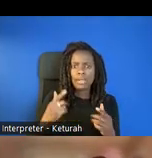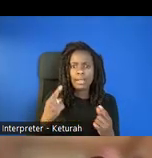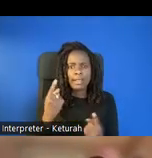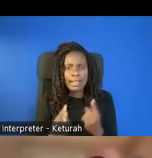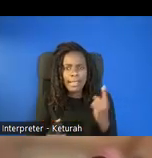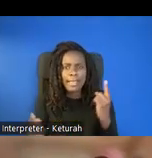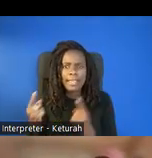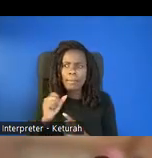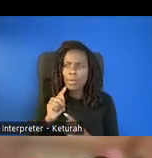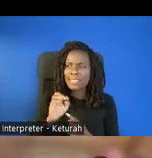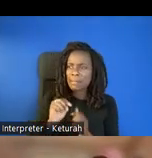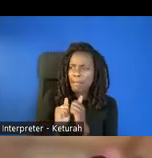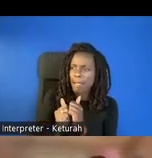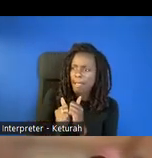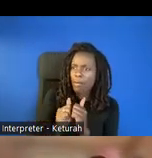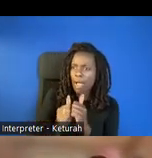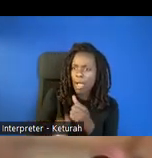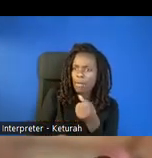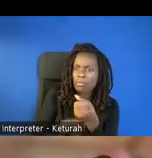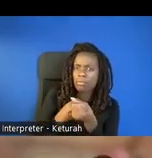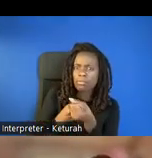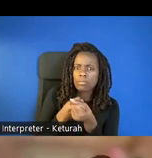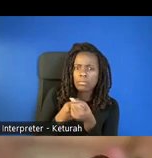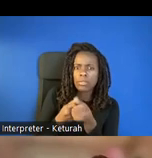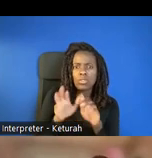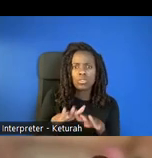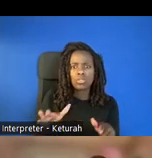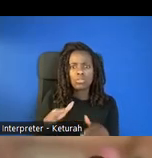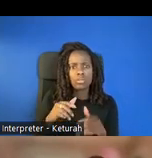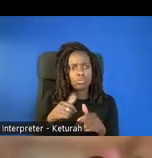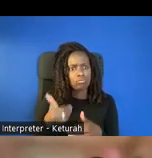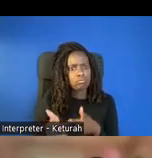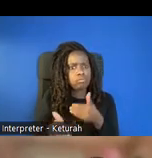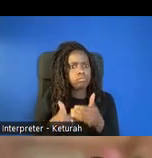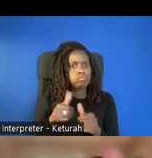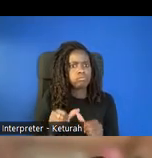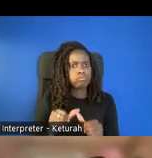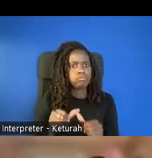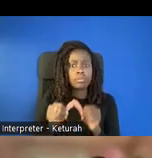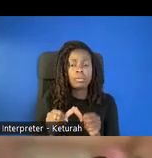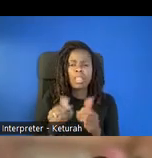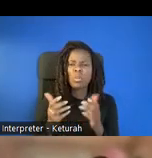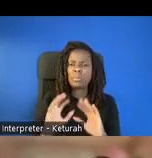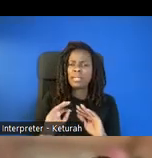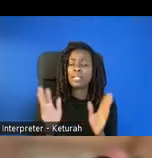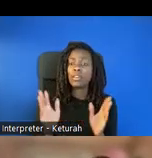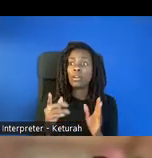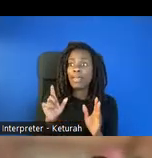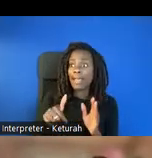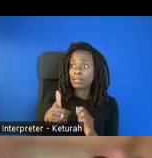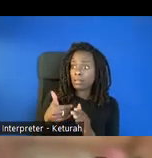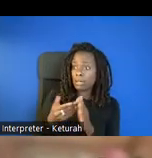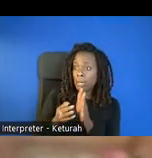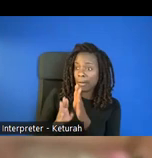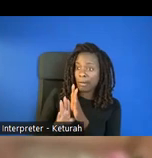children thinking about STEM? How can we support children in moving along that progression? I want to be clear, it's not a linear path. It